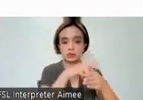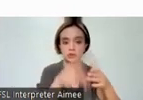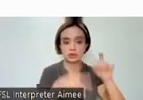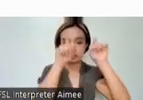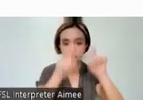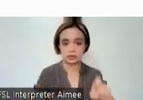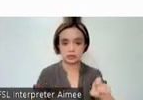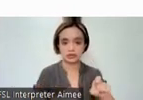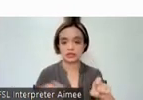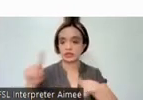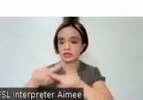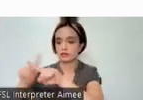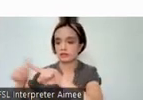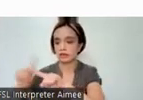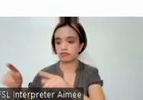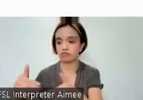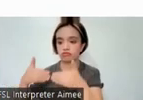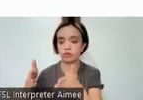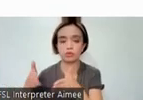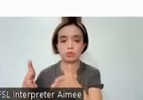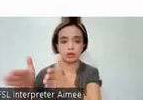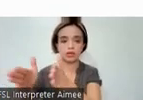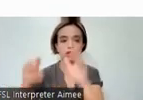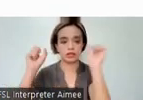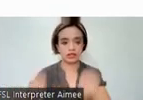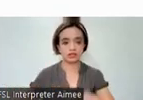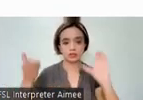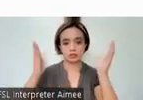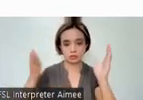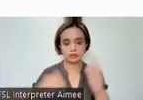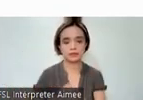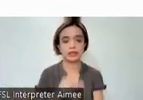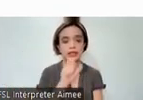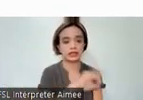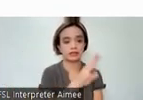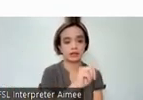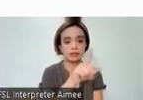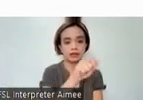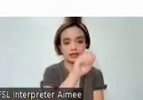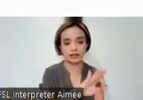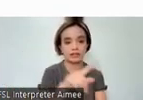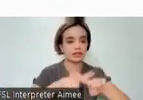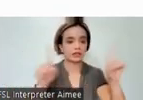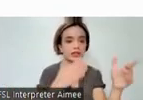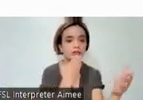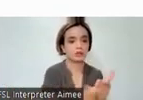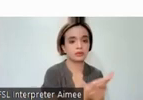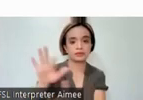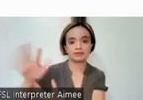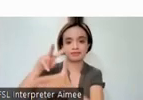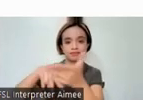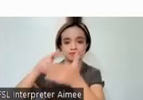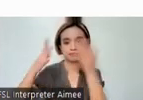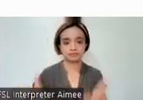different modalities are comparable. Third, if the MLAF differentiates between good and poor readers among